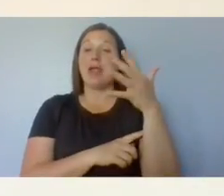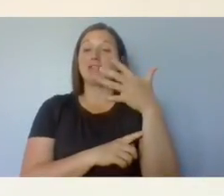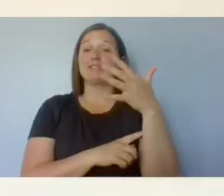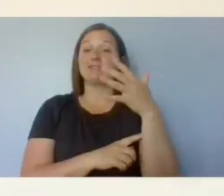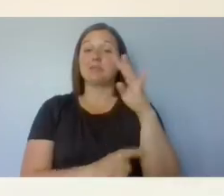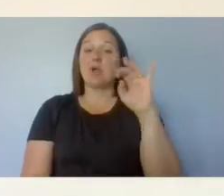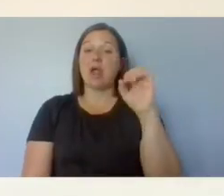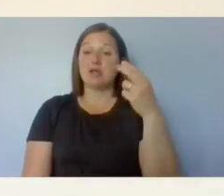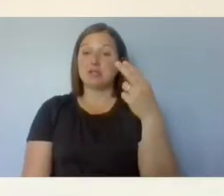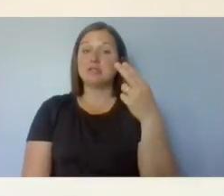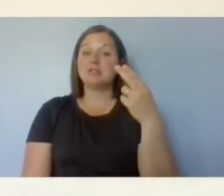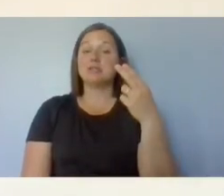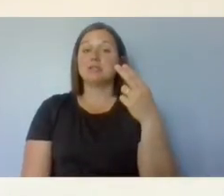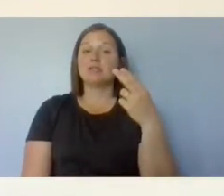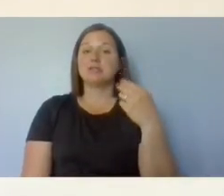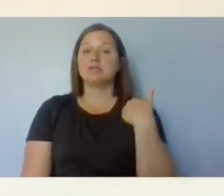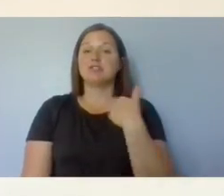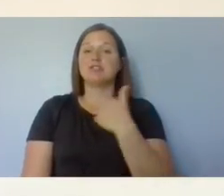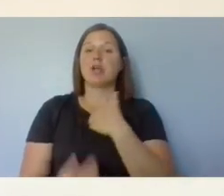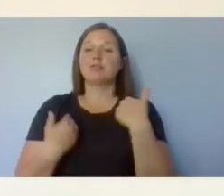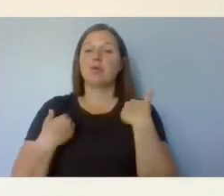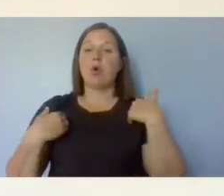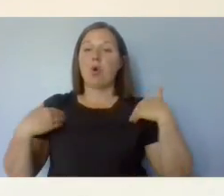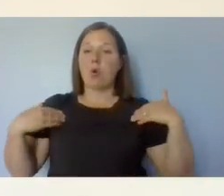Open your chest a little taller.